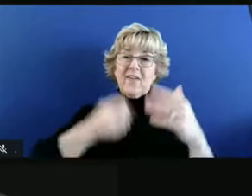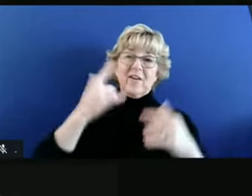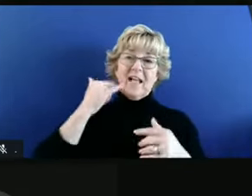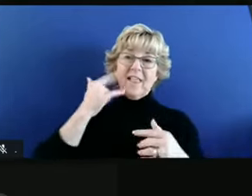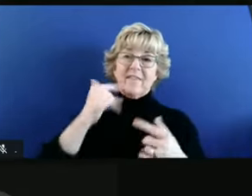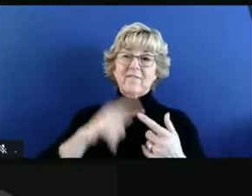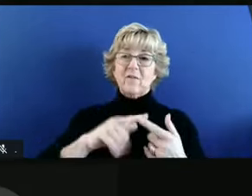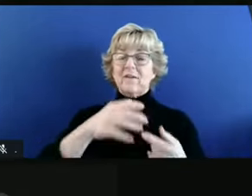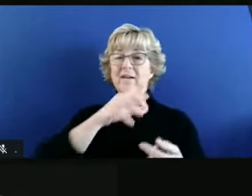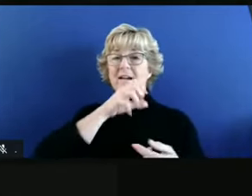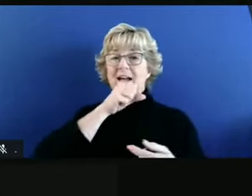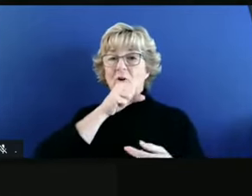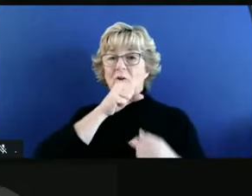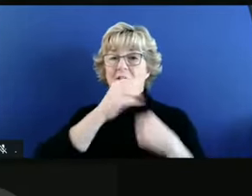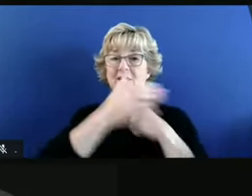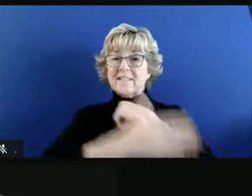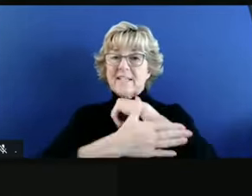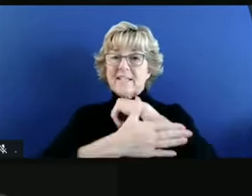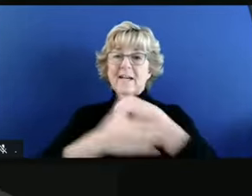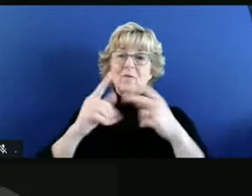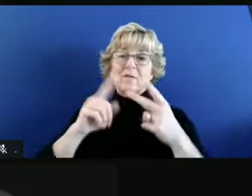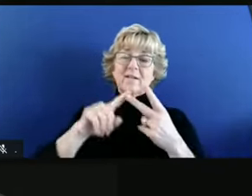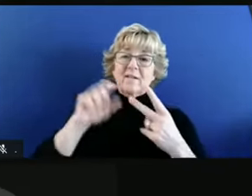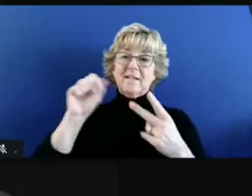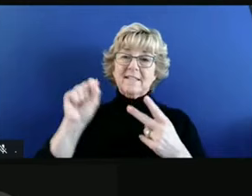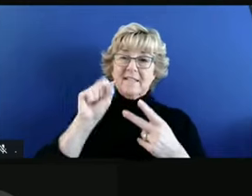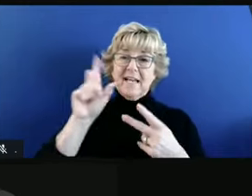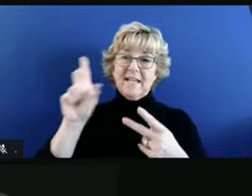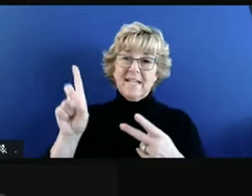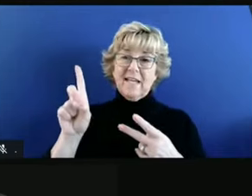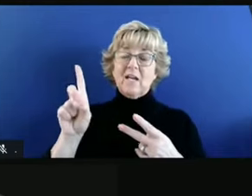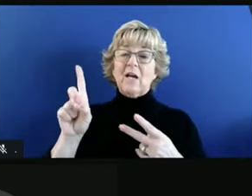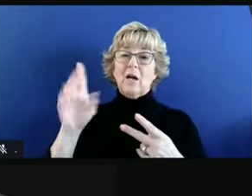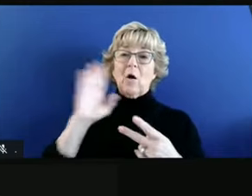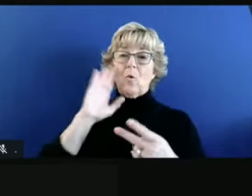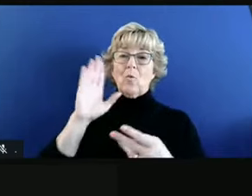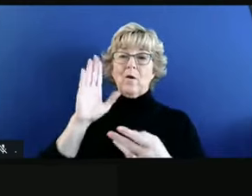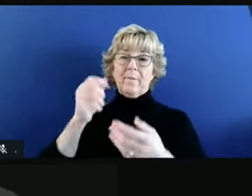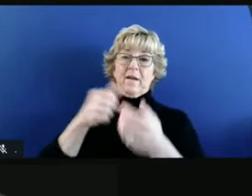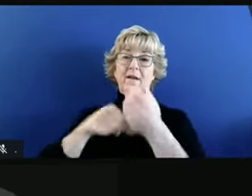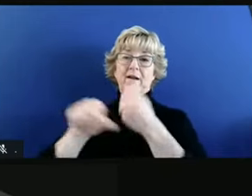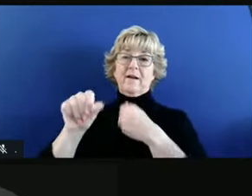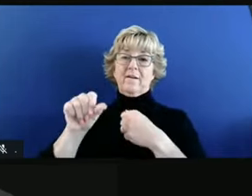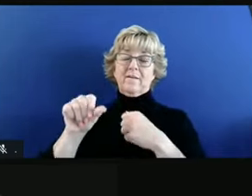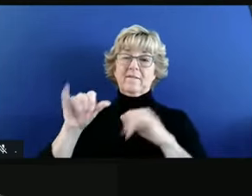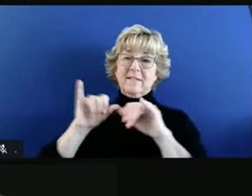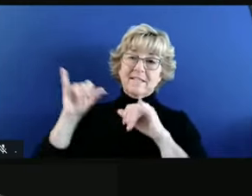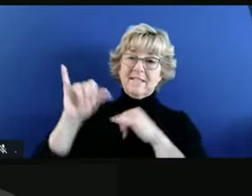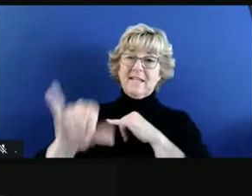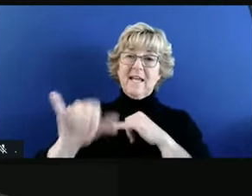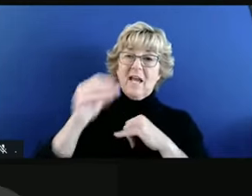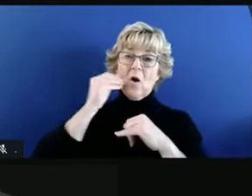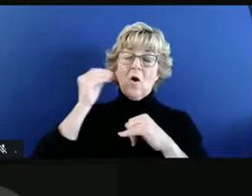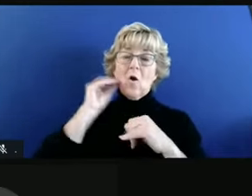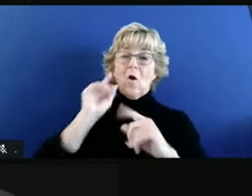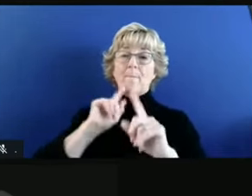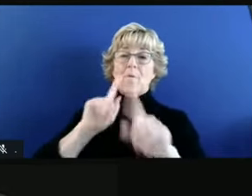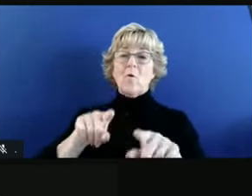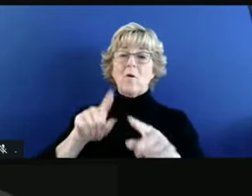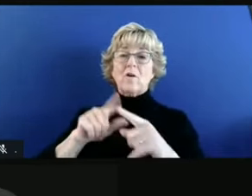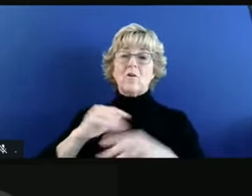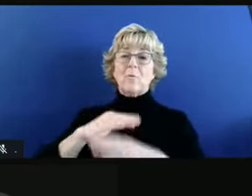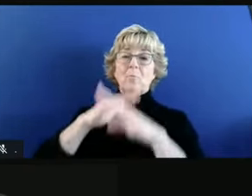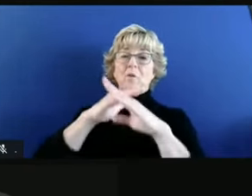Orange County, San Diego, and whatnot, they will also be under some type of stay-at-home order to kind of prevent travel